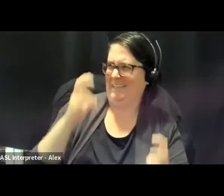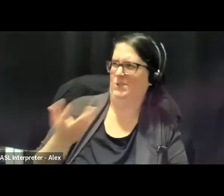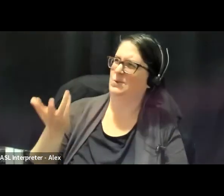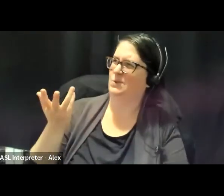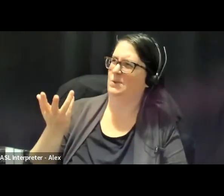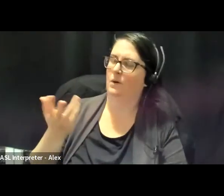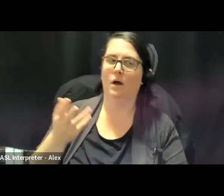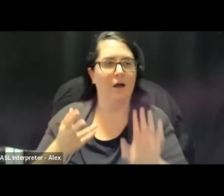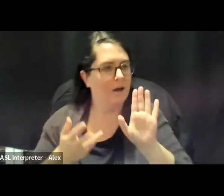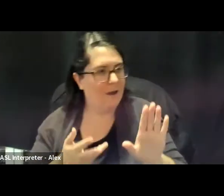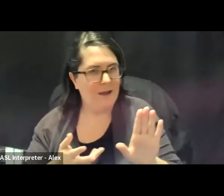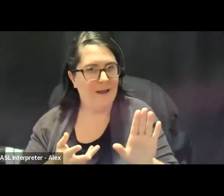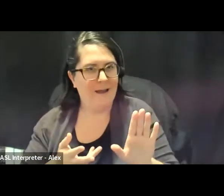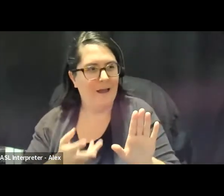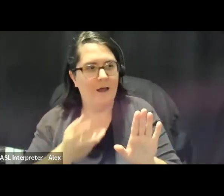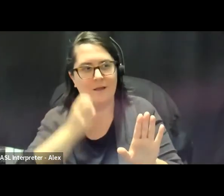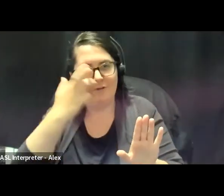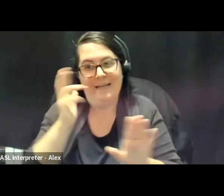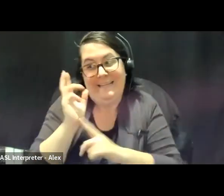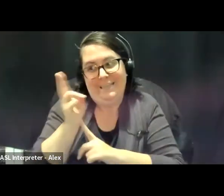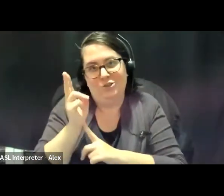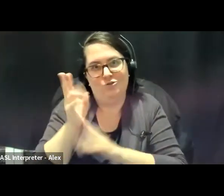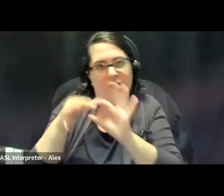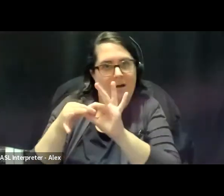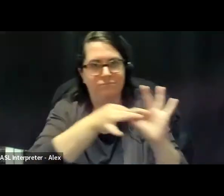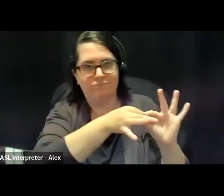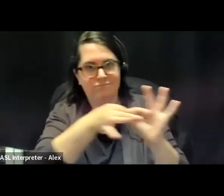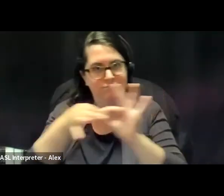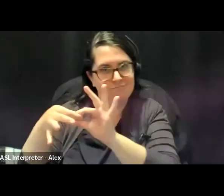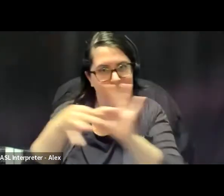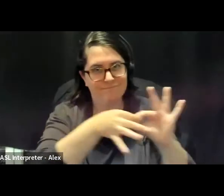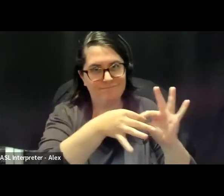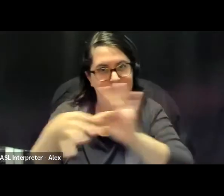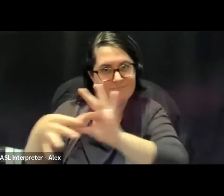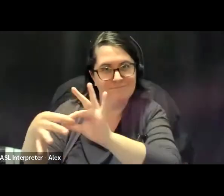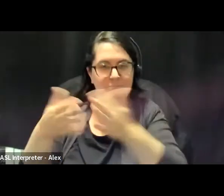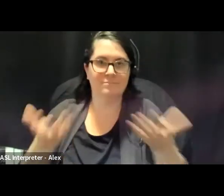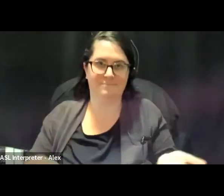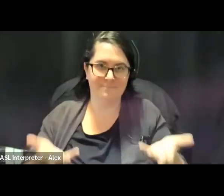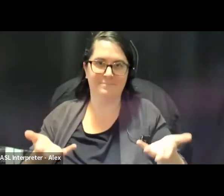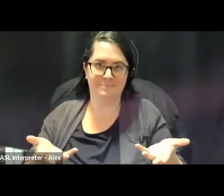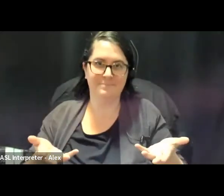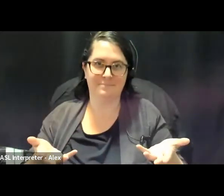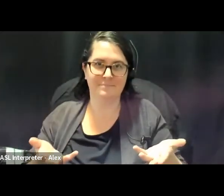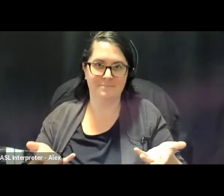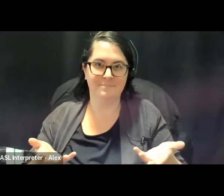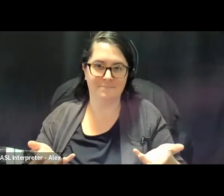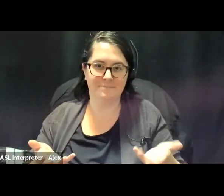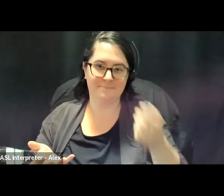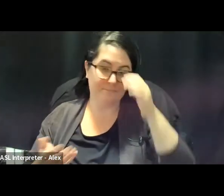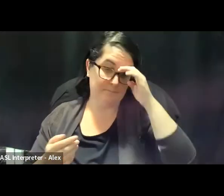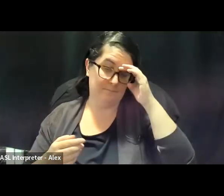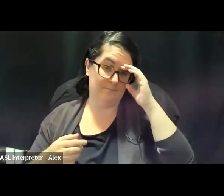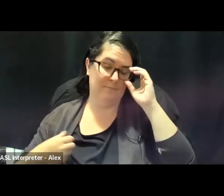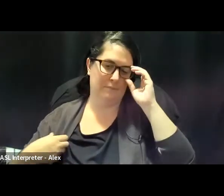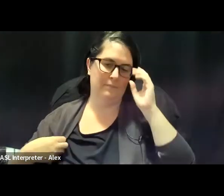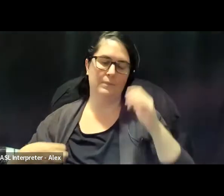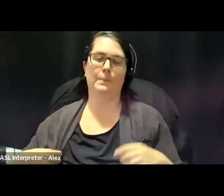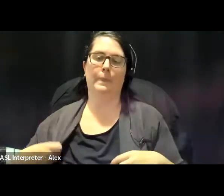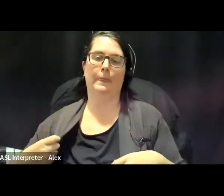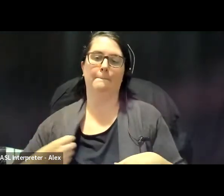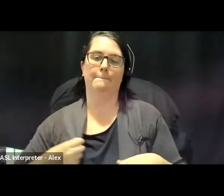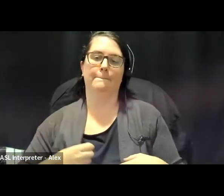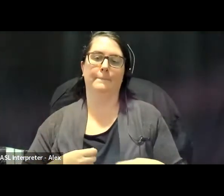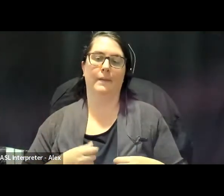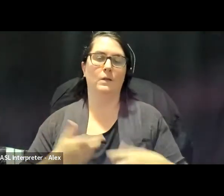histories have not consistently, as if queer black people had not been consistently on the front lines of many struggles, right.